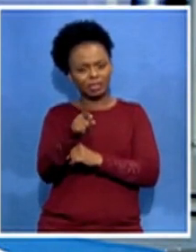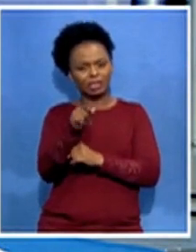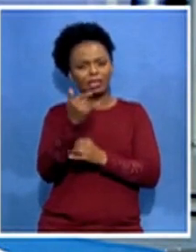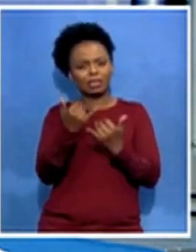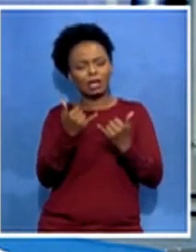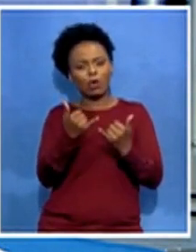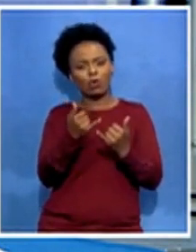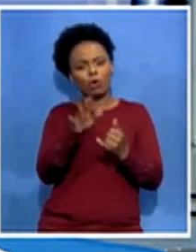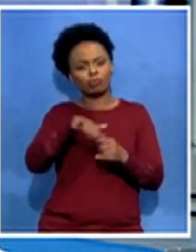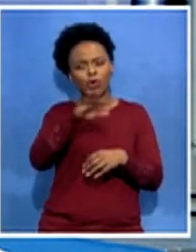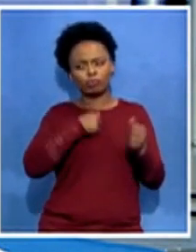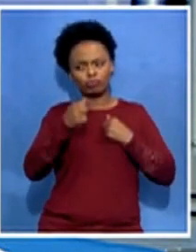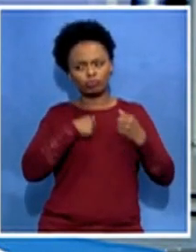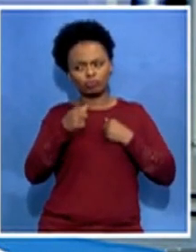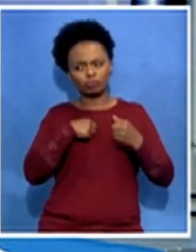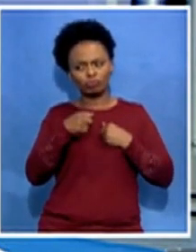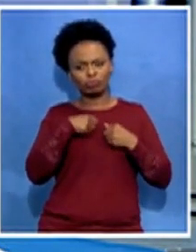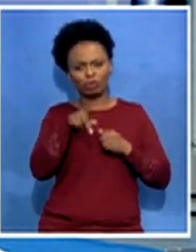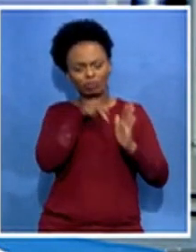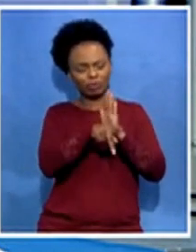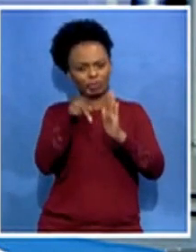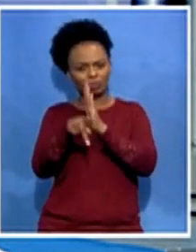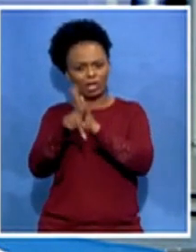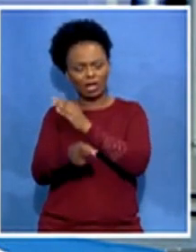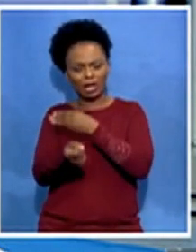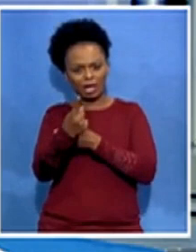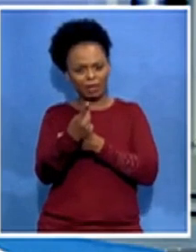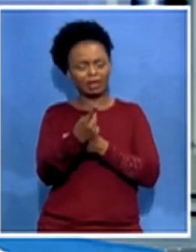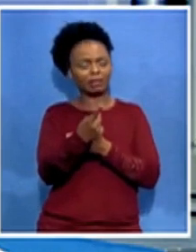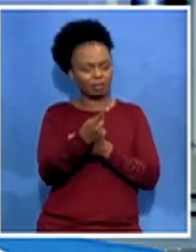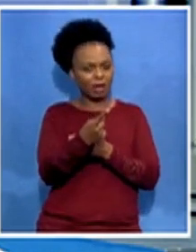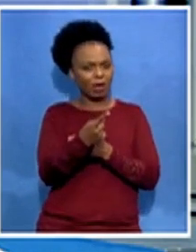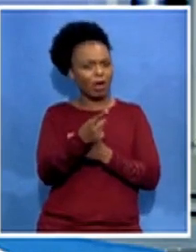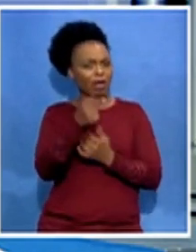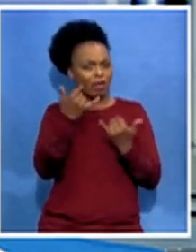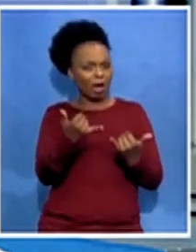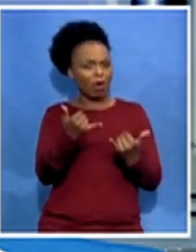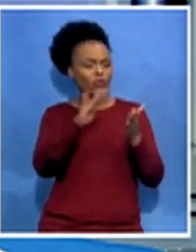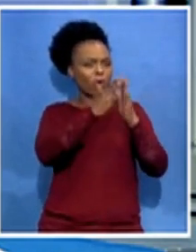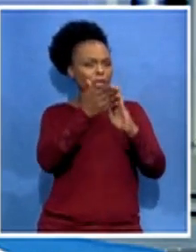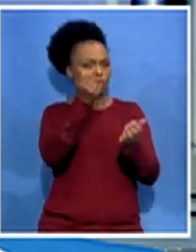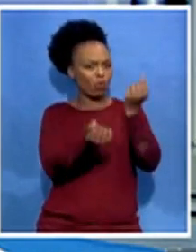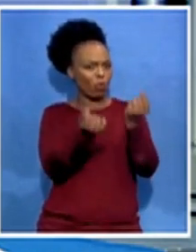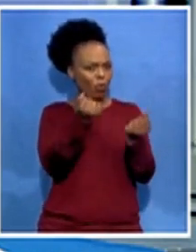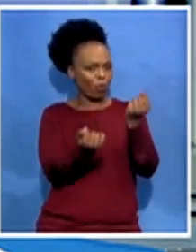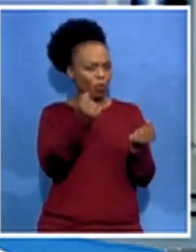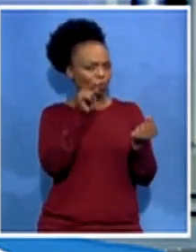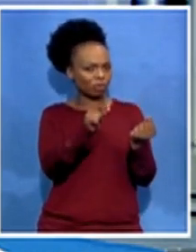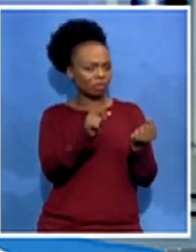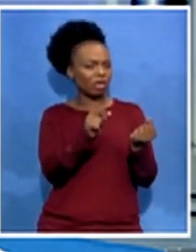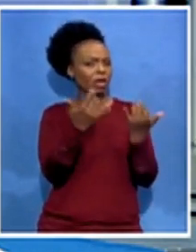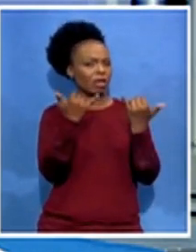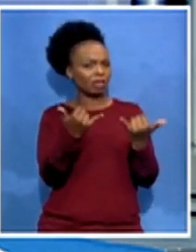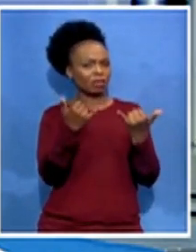those who face trial in community courts in rwanda did did it bring some sort of closure for the country in general